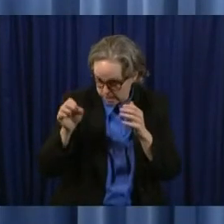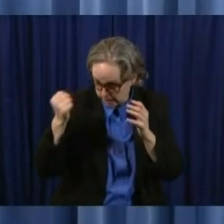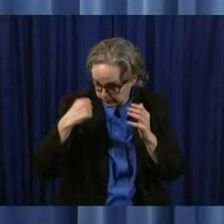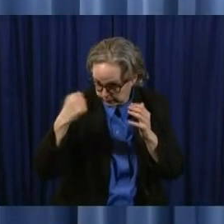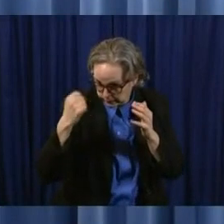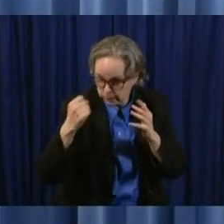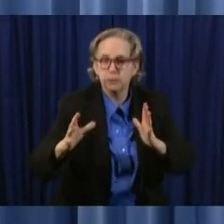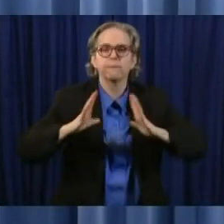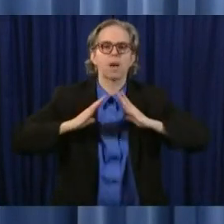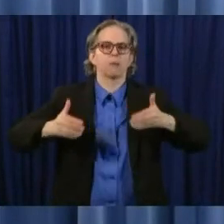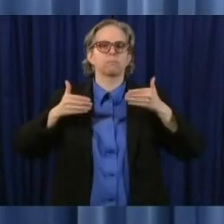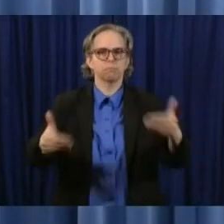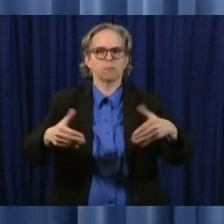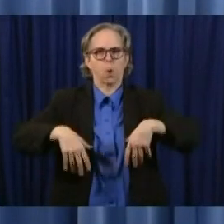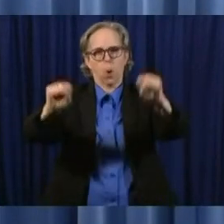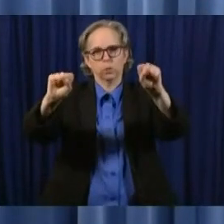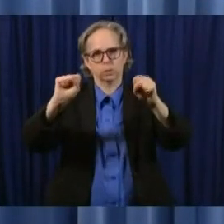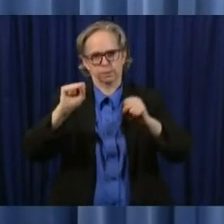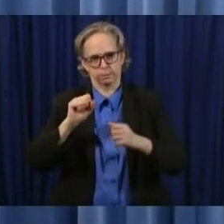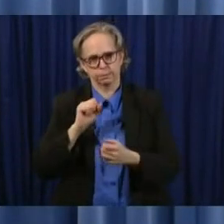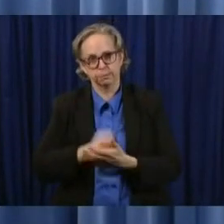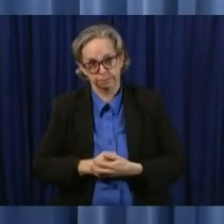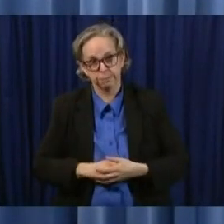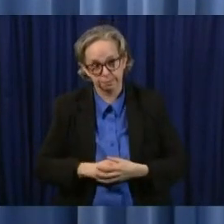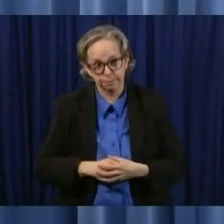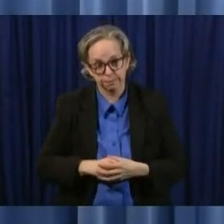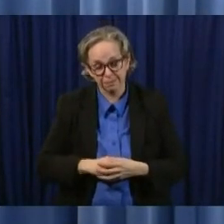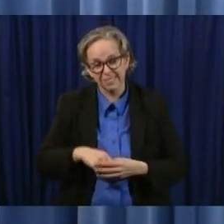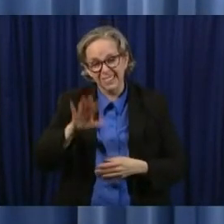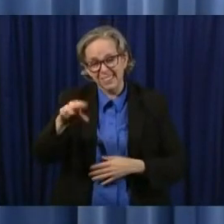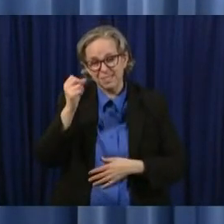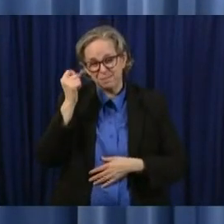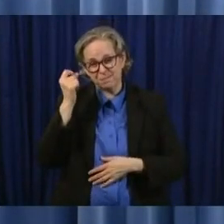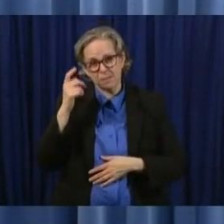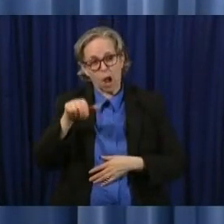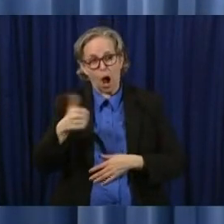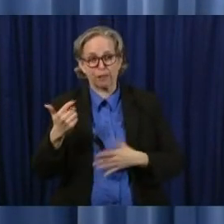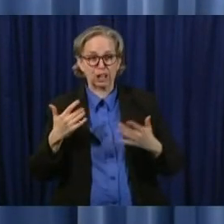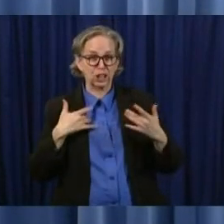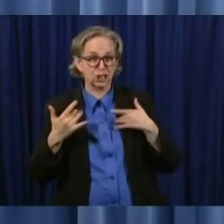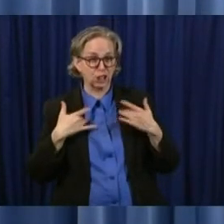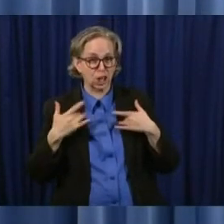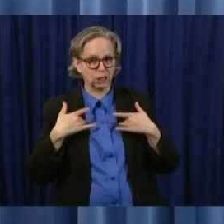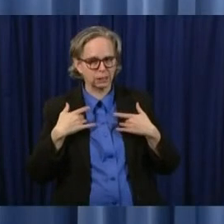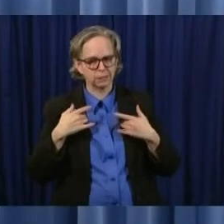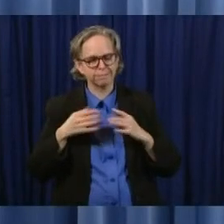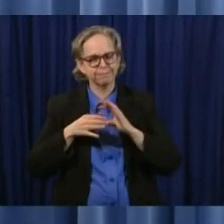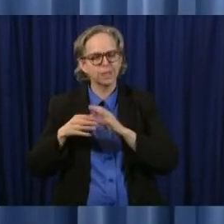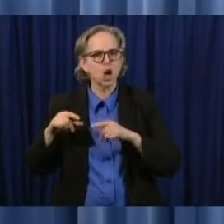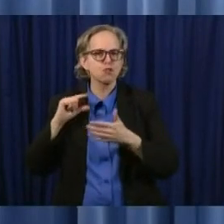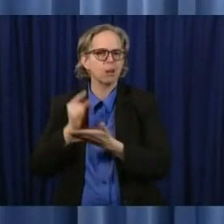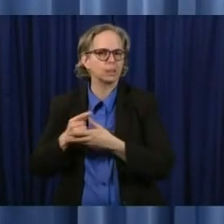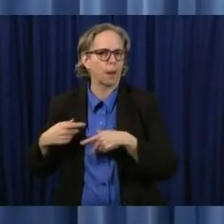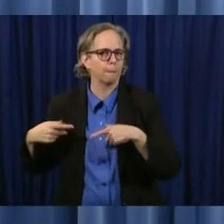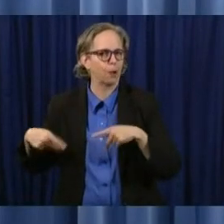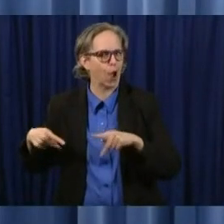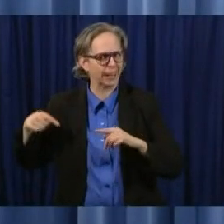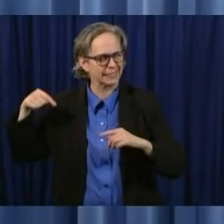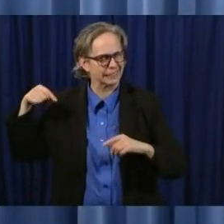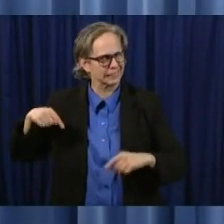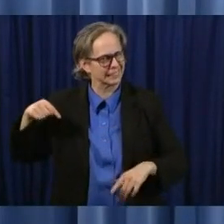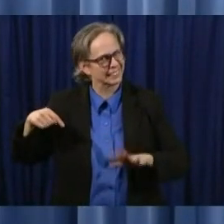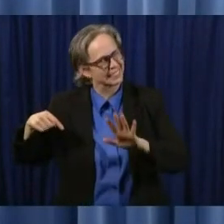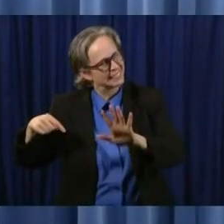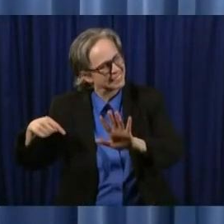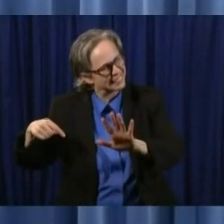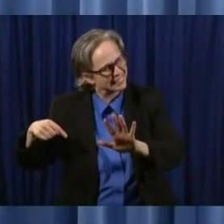of equal concern our graduation parties and I know through our experience with